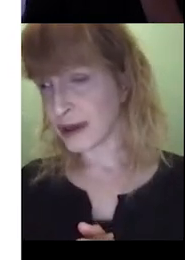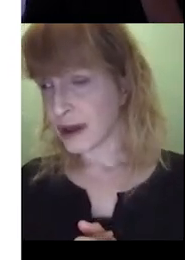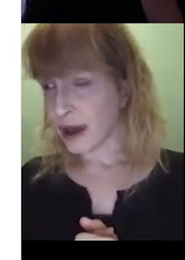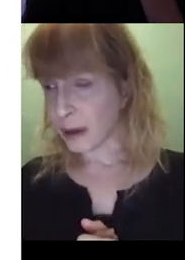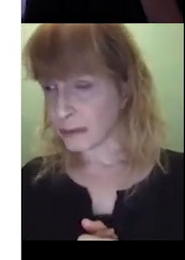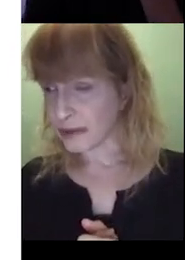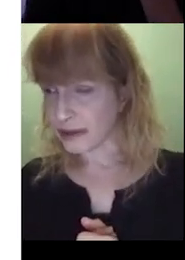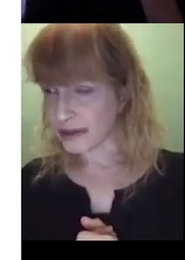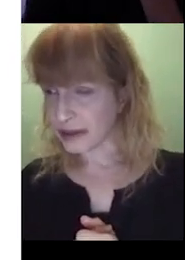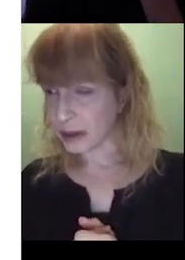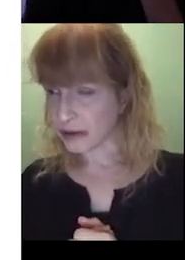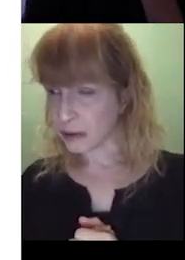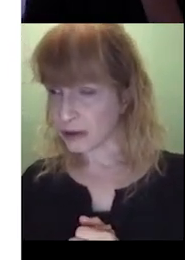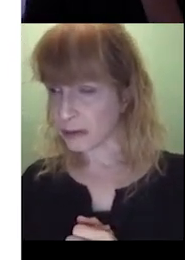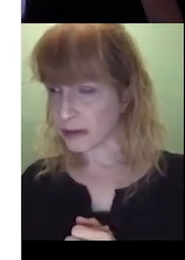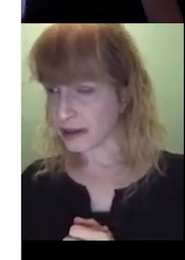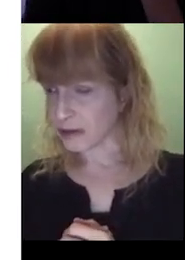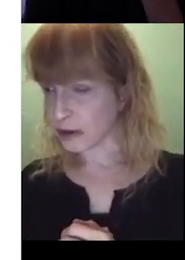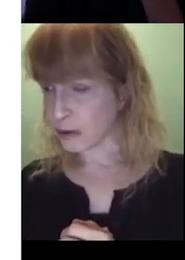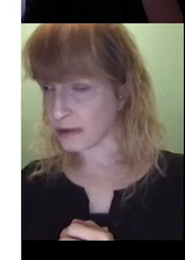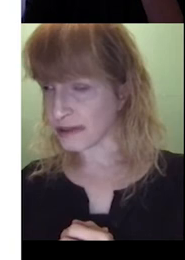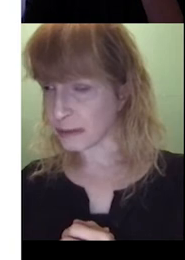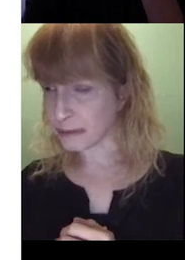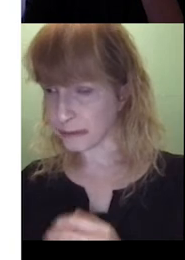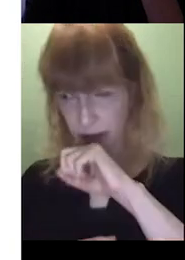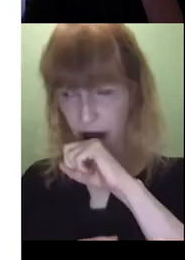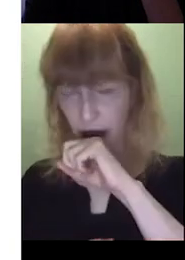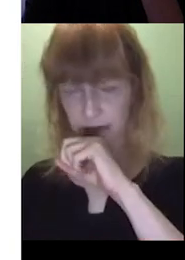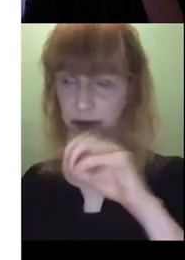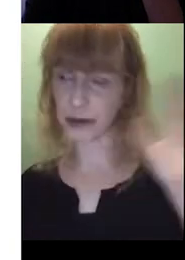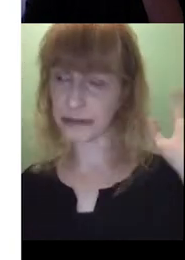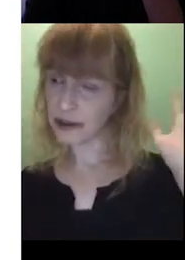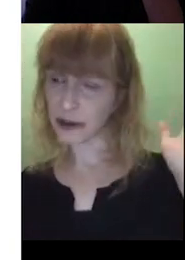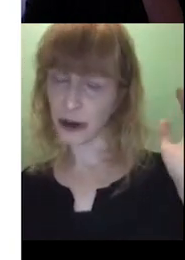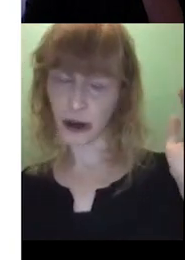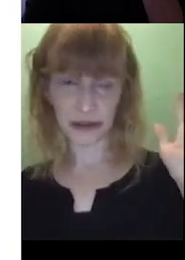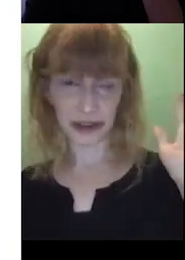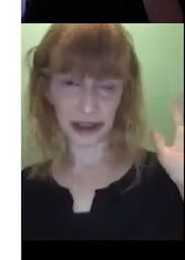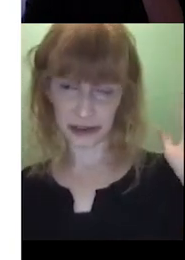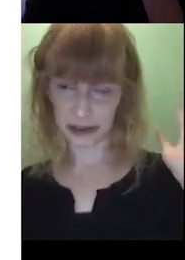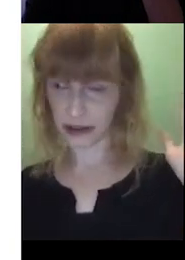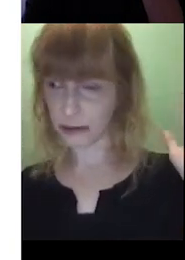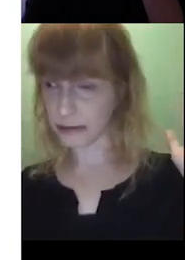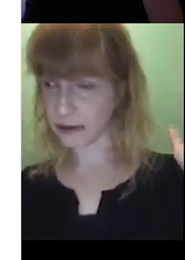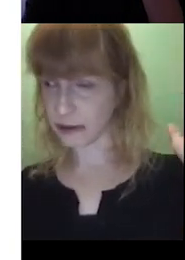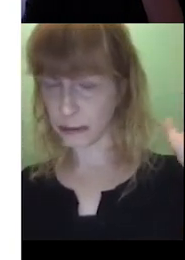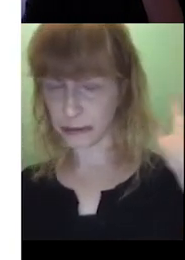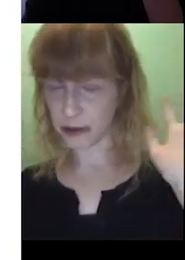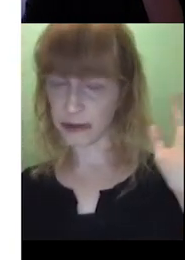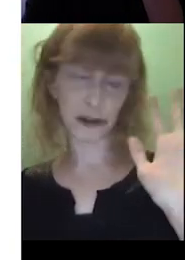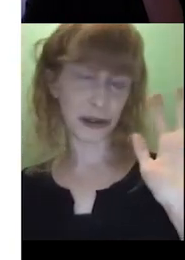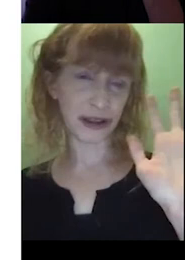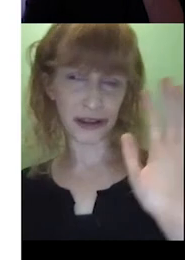do. The other disclaimer that I wanted to make as well was, excuse me, so I'm left-handed. In